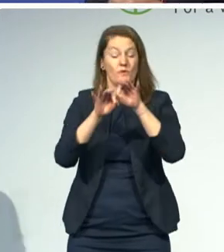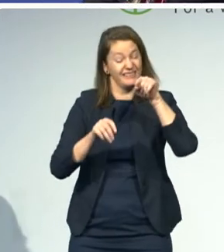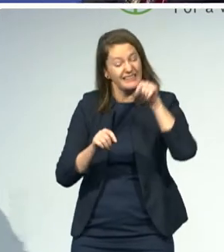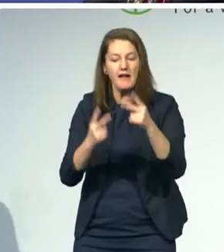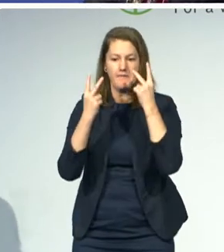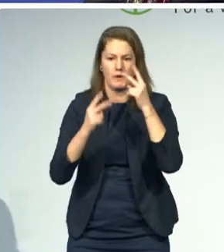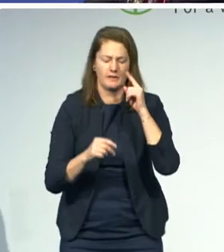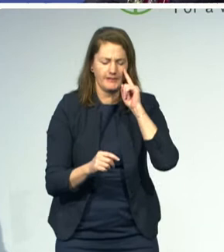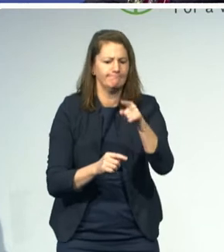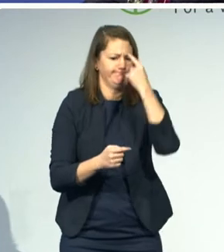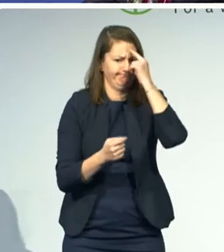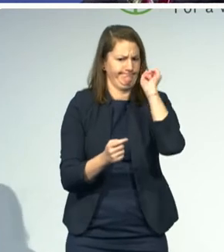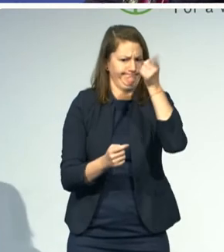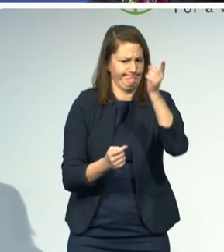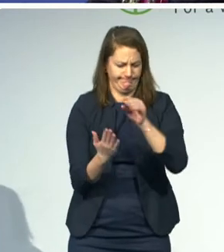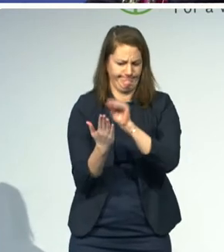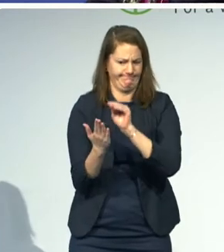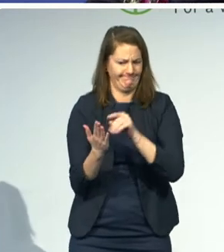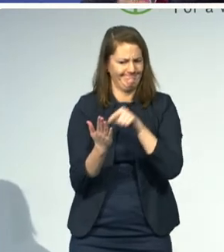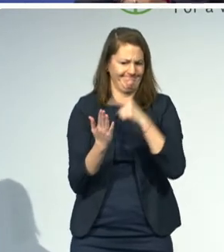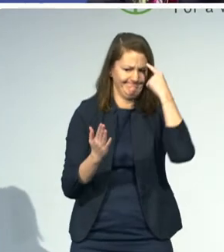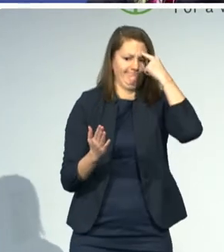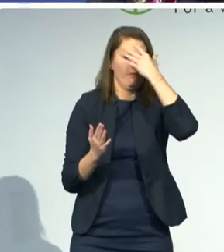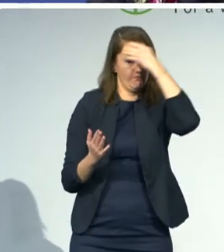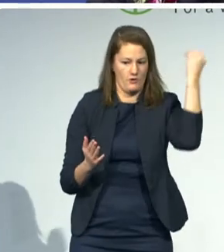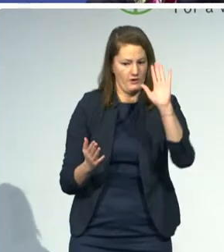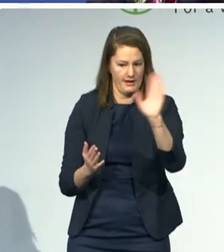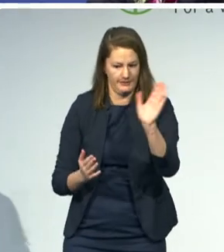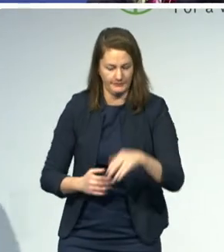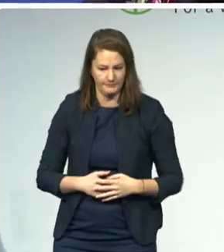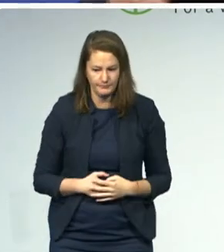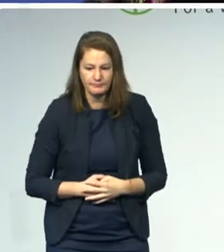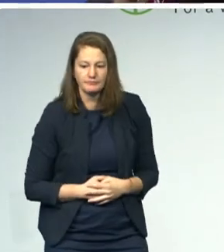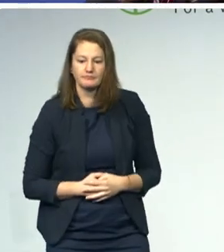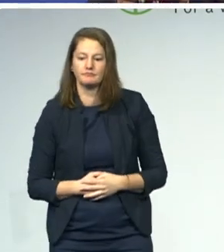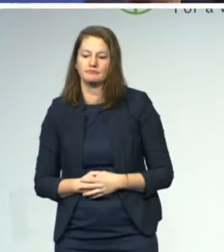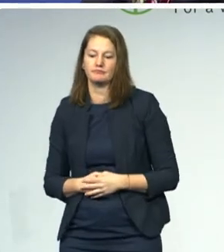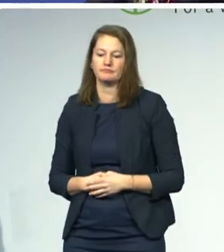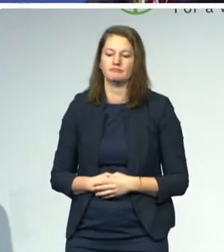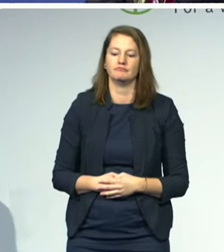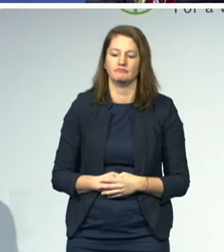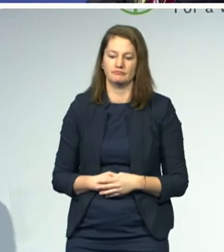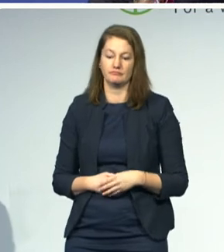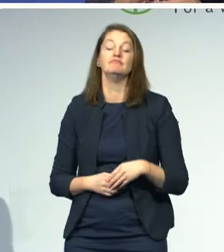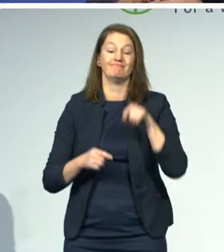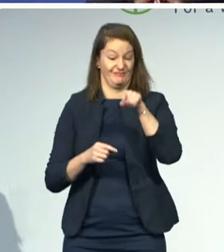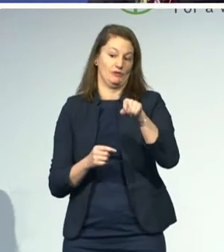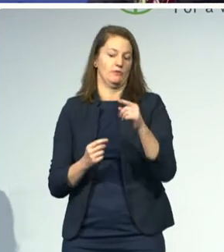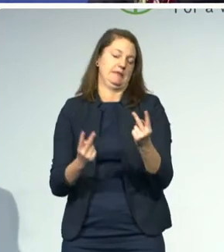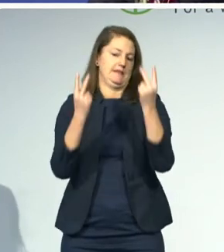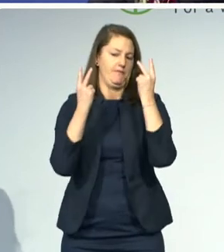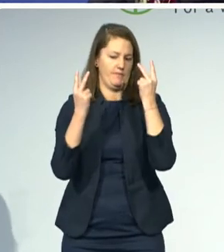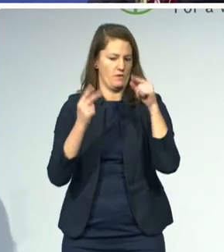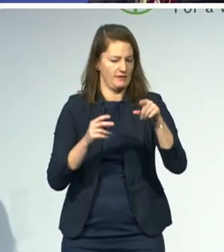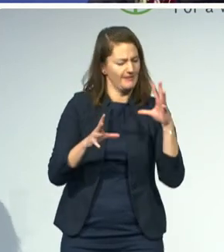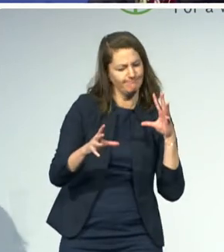spoke to that point. Fortunately, where we are today is that there have been many